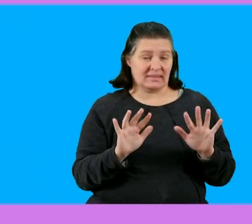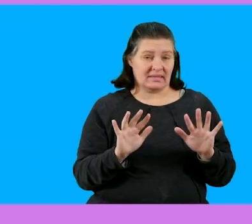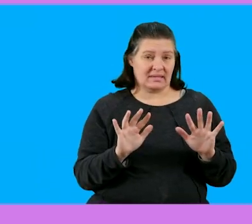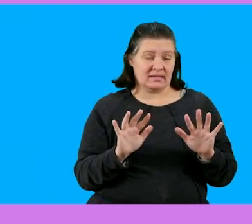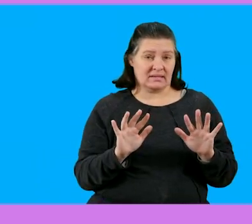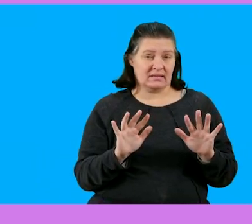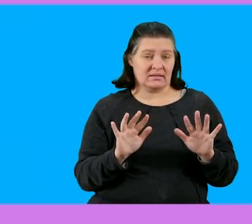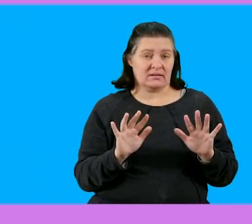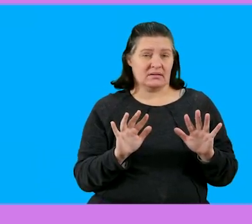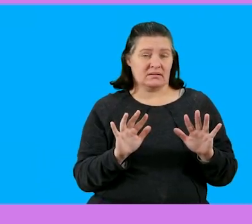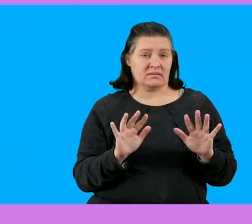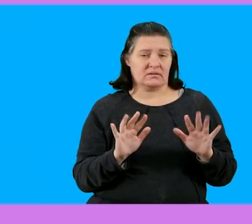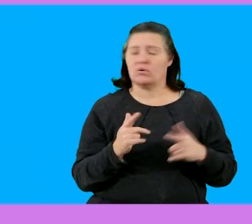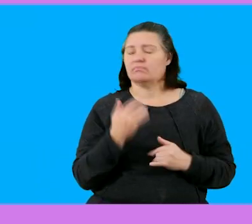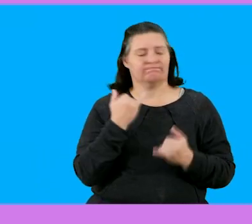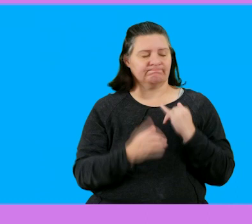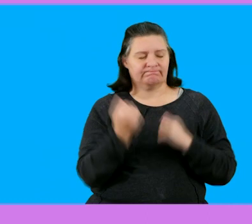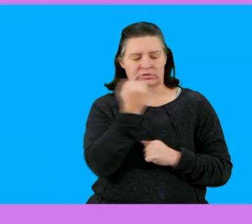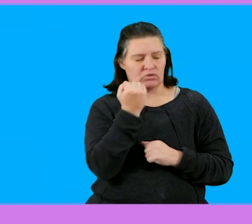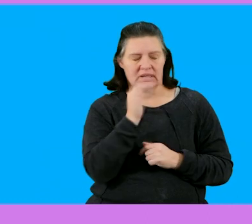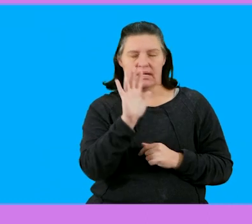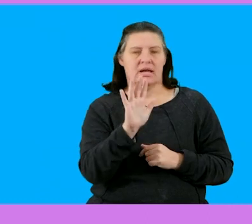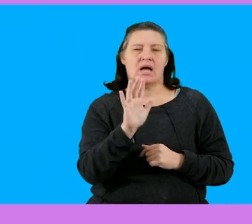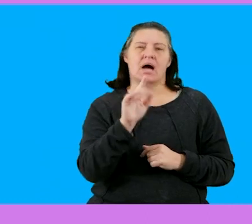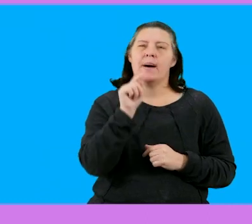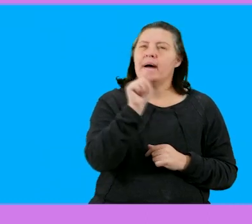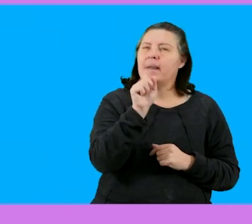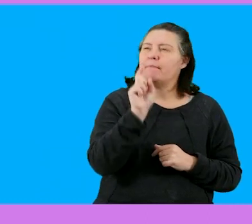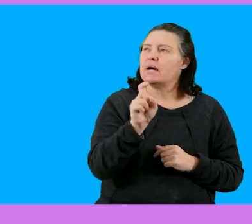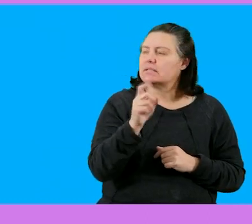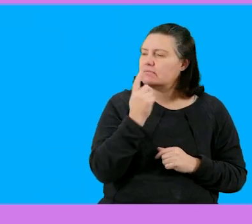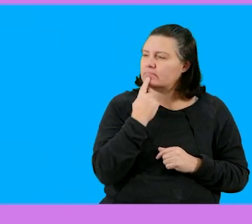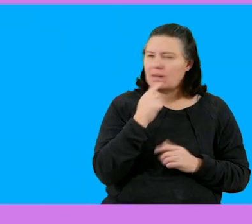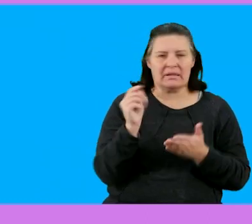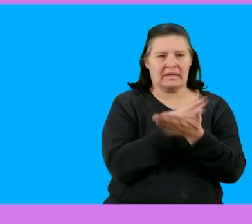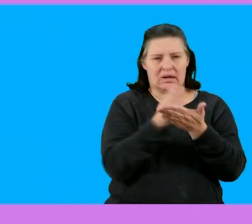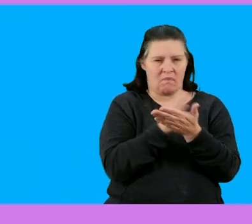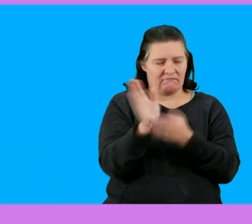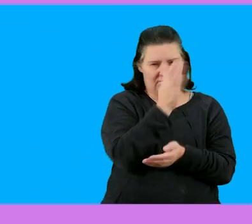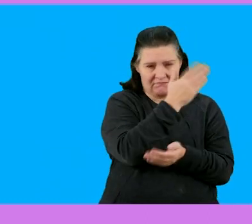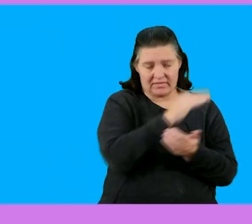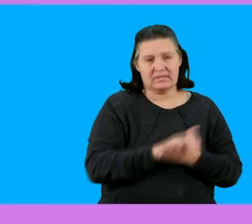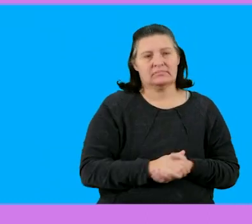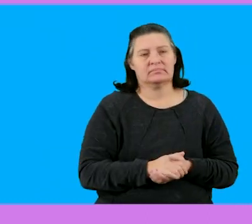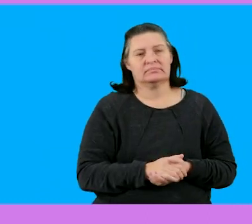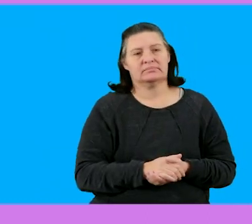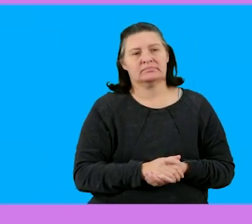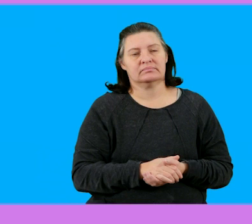10th okay now sorry I'm this must be can I just erase this